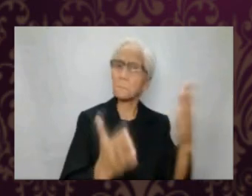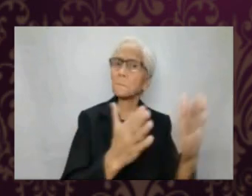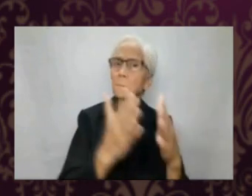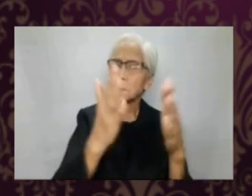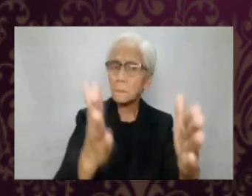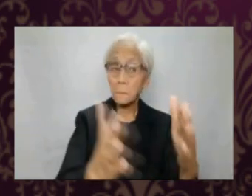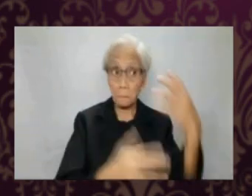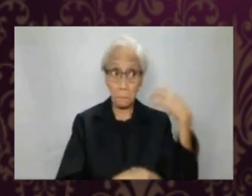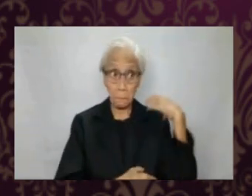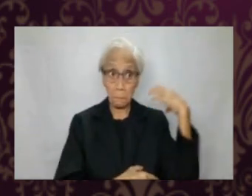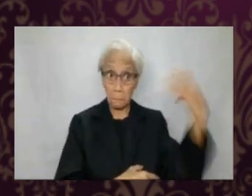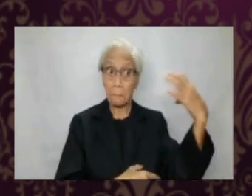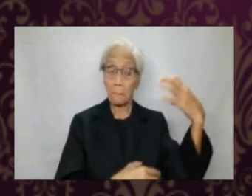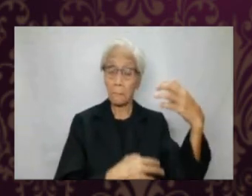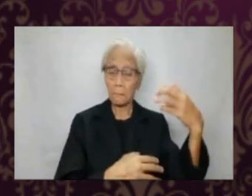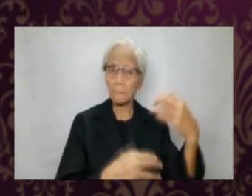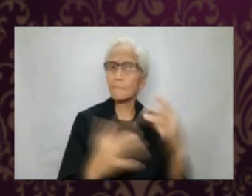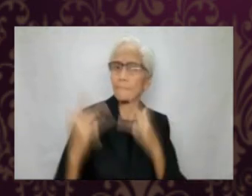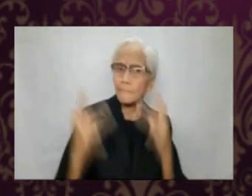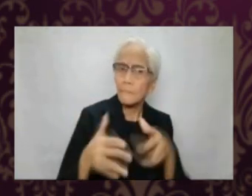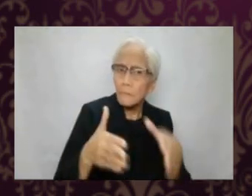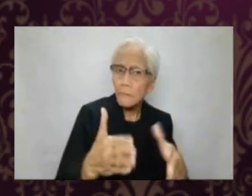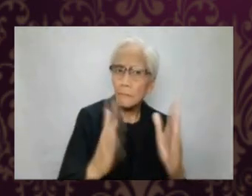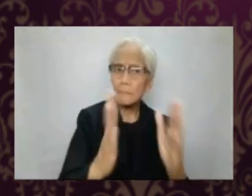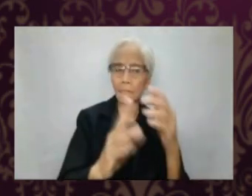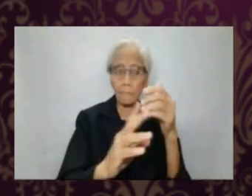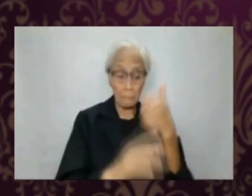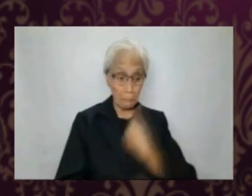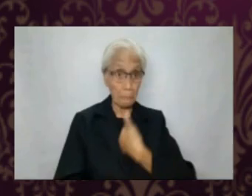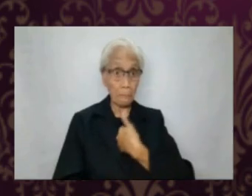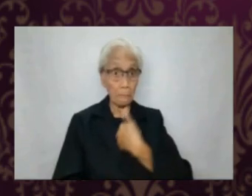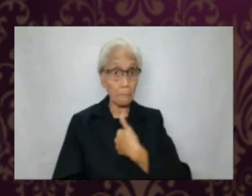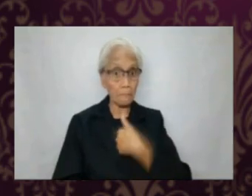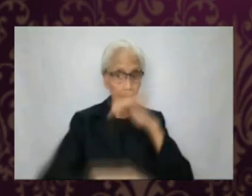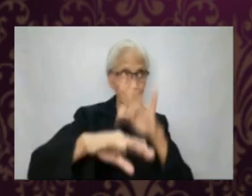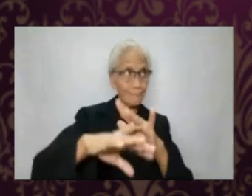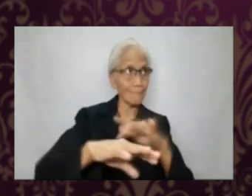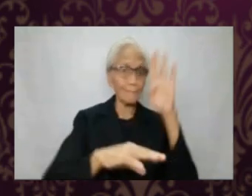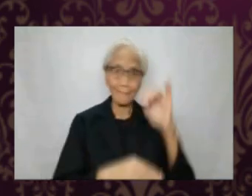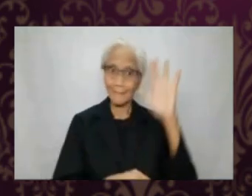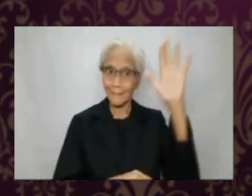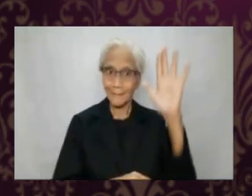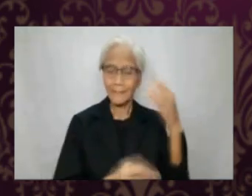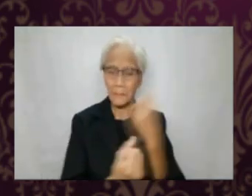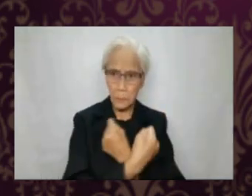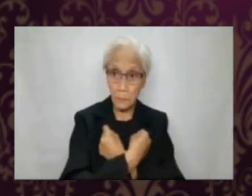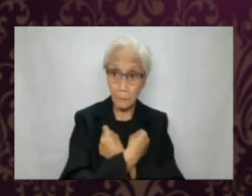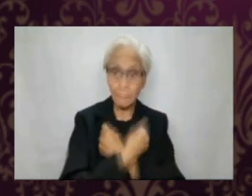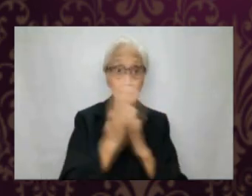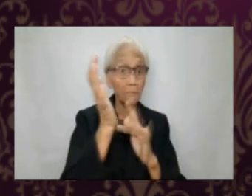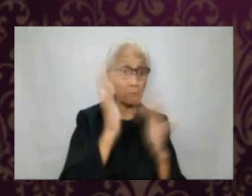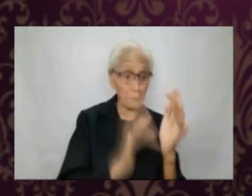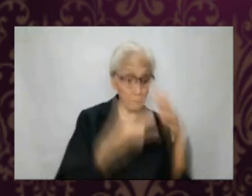We can only be the instruments of the Master's touch if we have allowed ourselves to be touched by